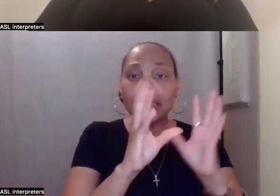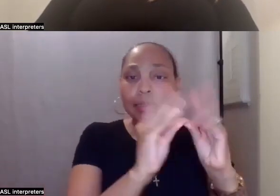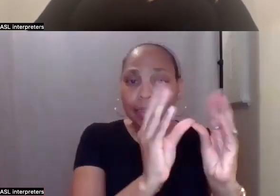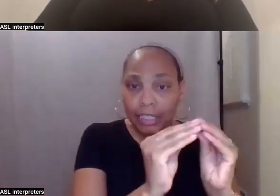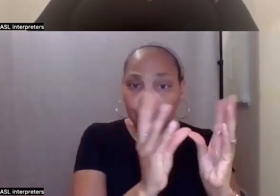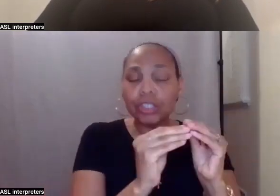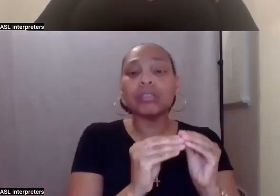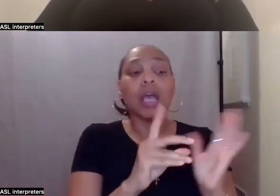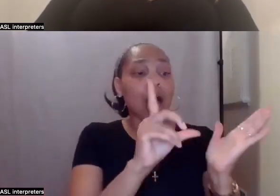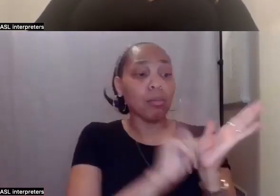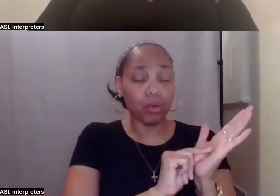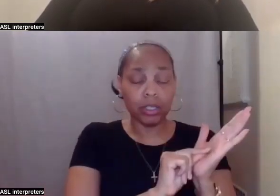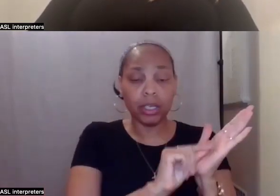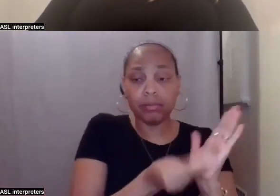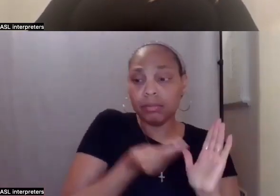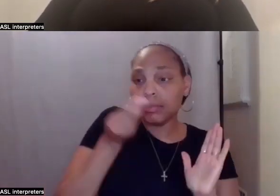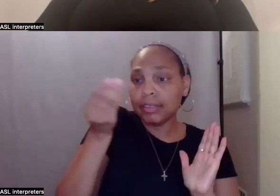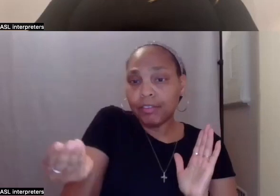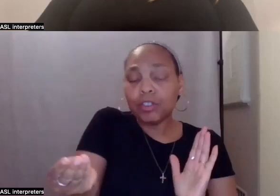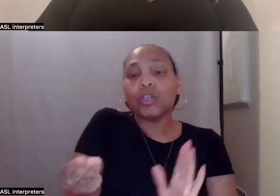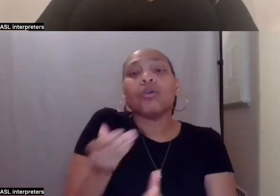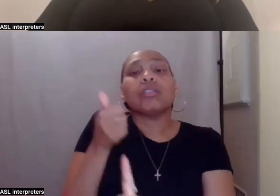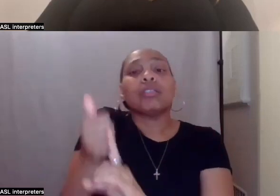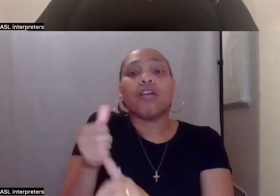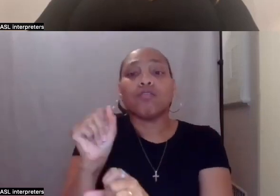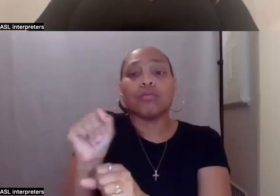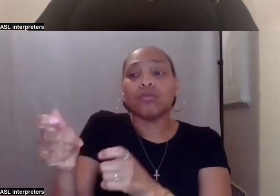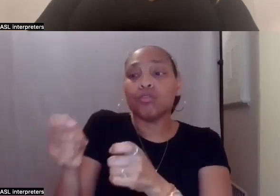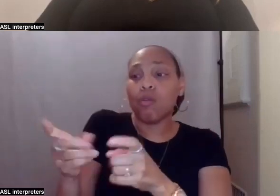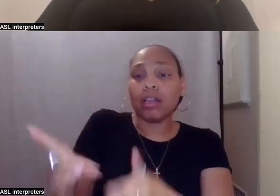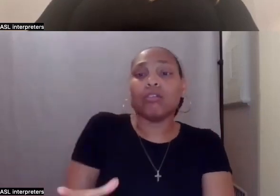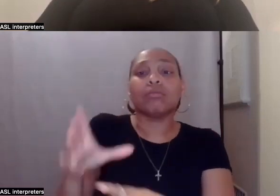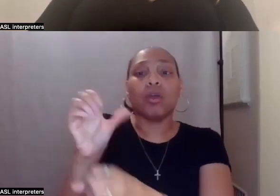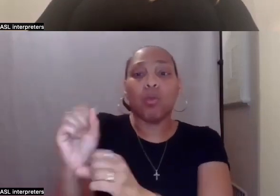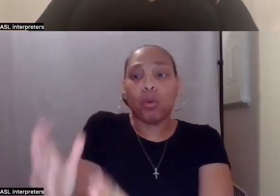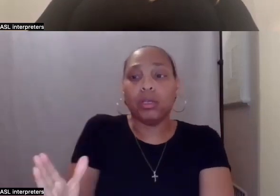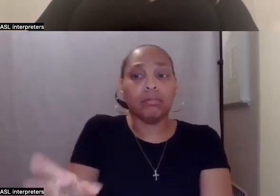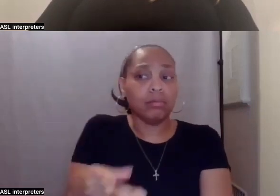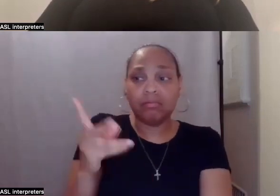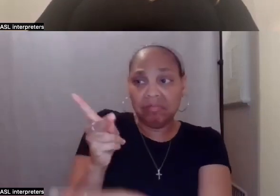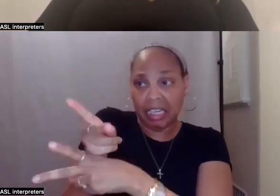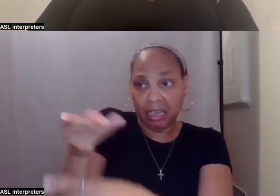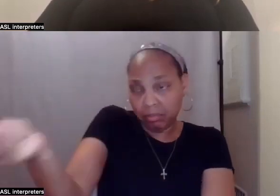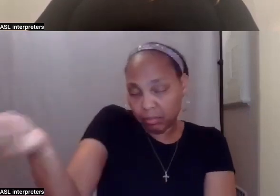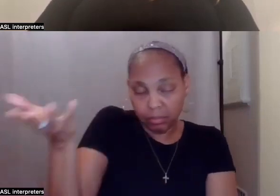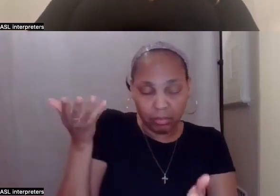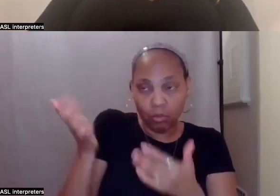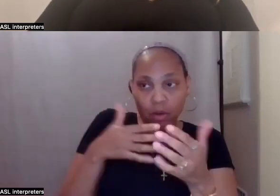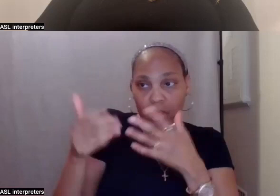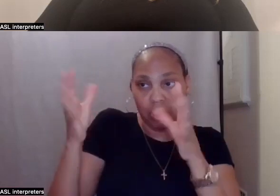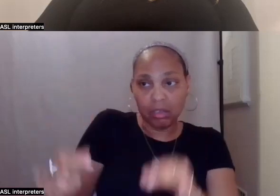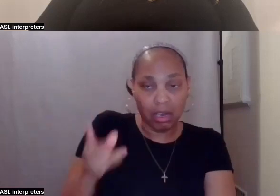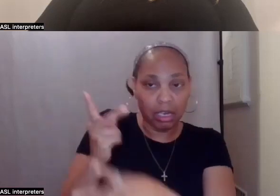to Joe's two current self-directed employees to date for them to keep wherever they want to keep it in their car, where they live.